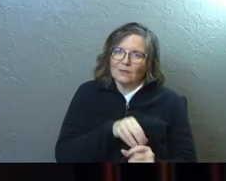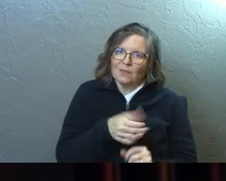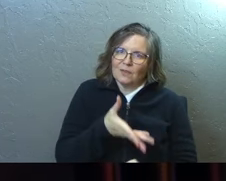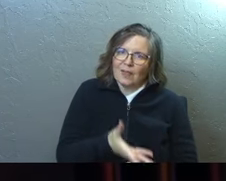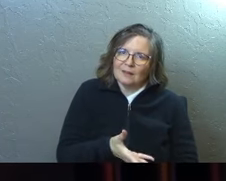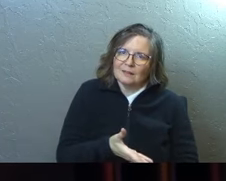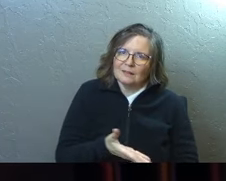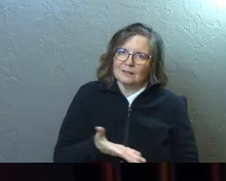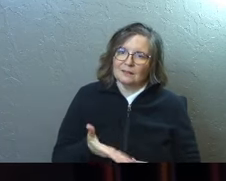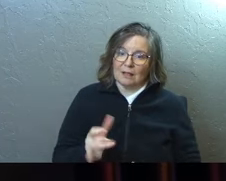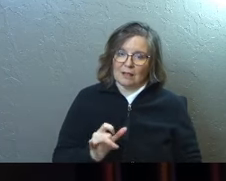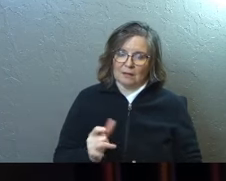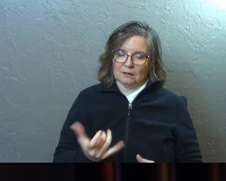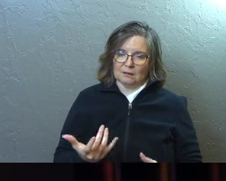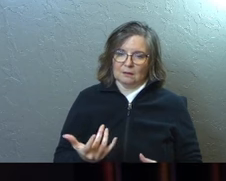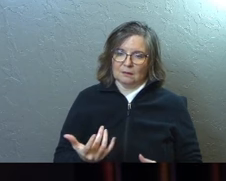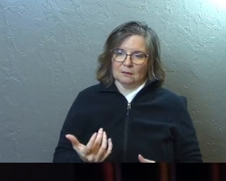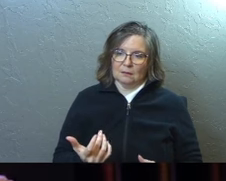it.